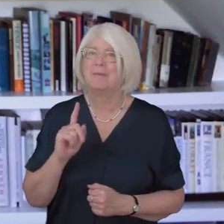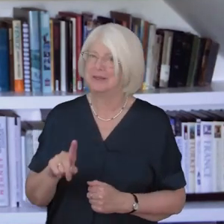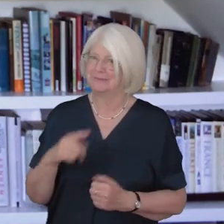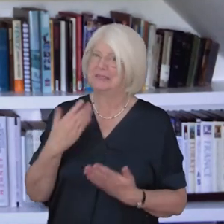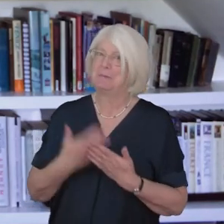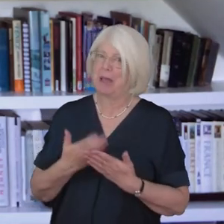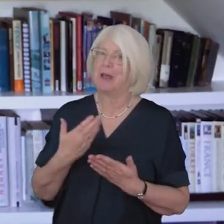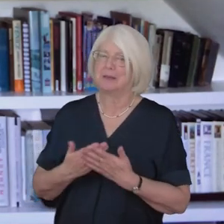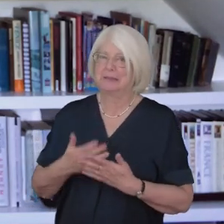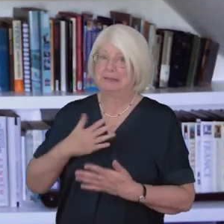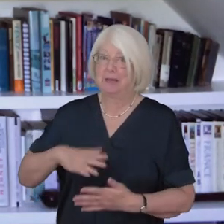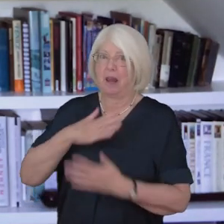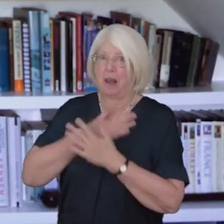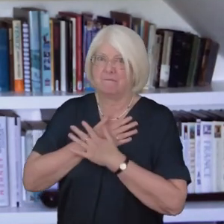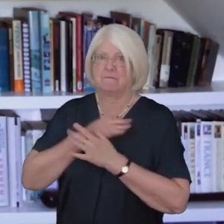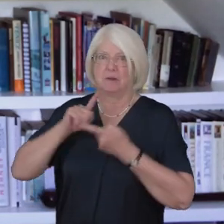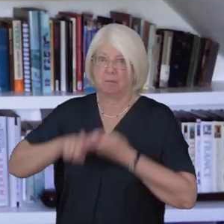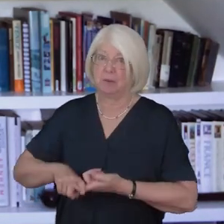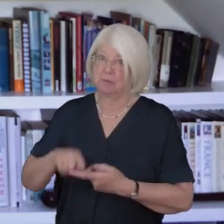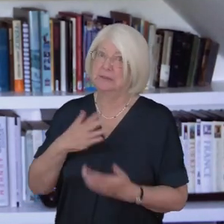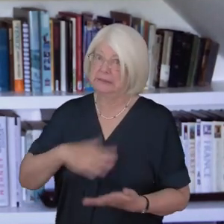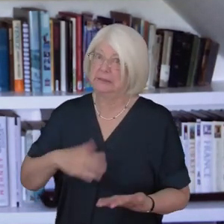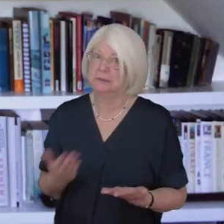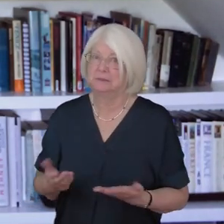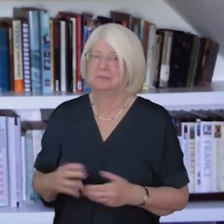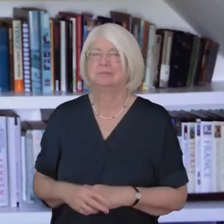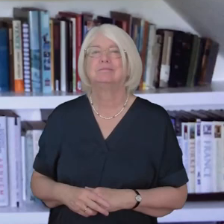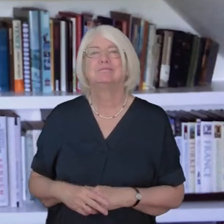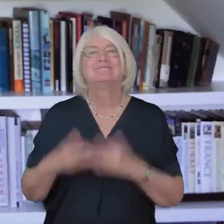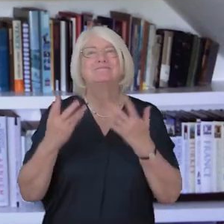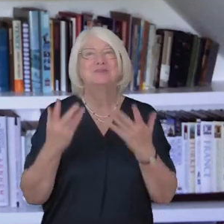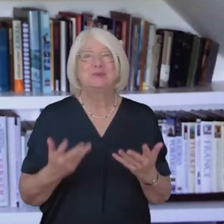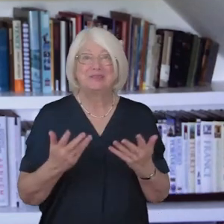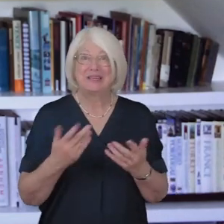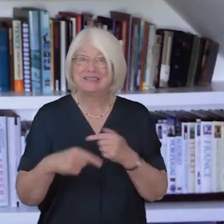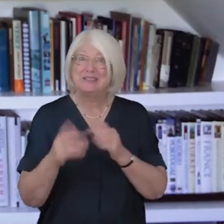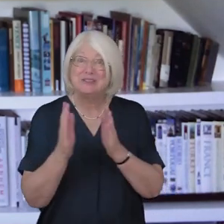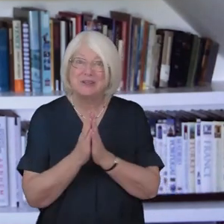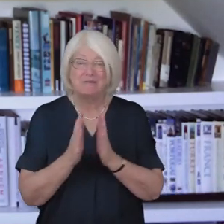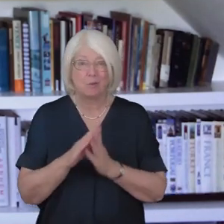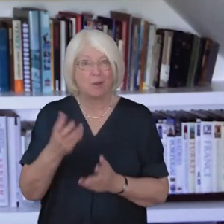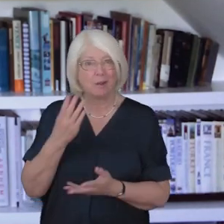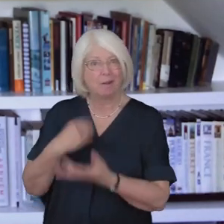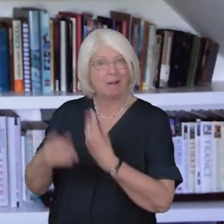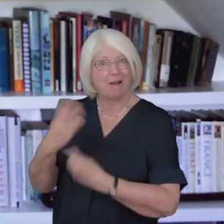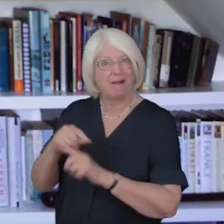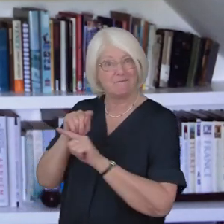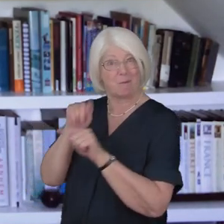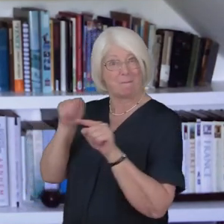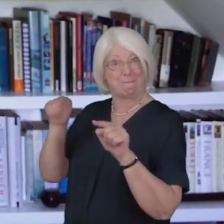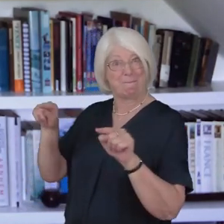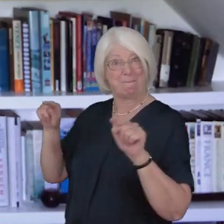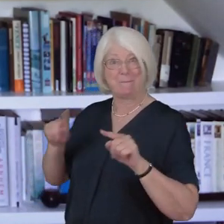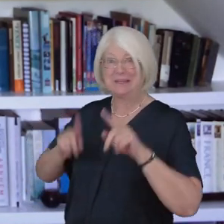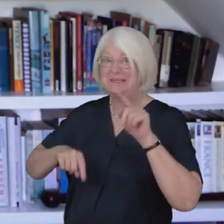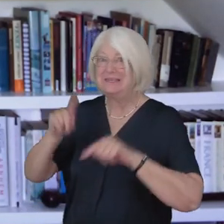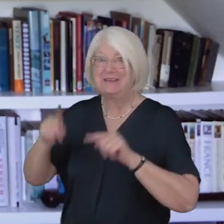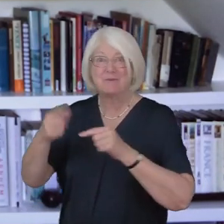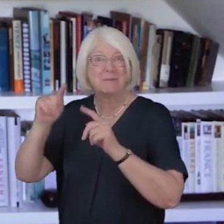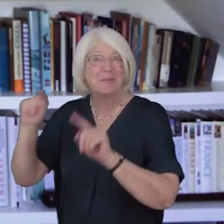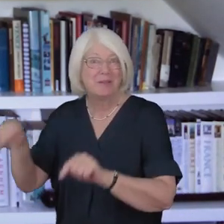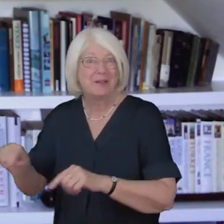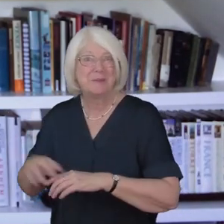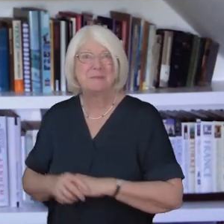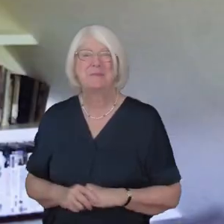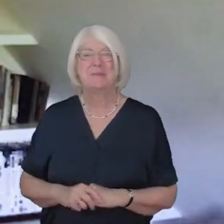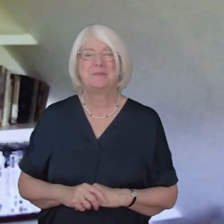that requires love and commitment in today's service we'll hear from older people and their Anna chaplains in different parts of the